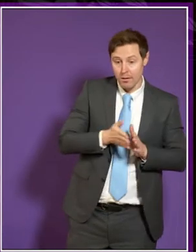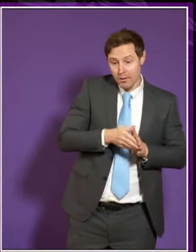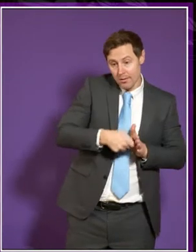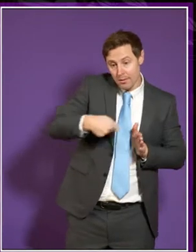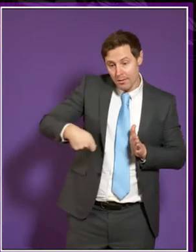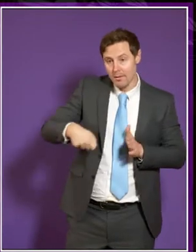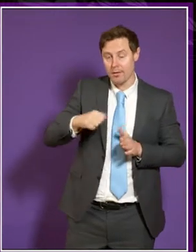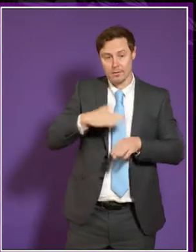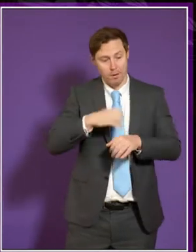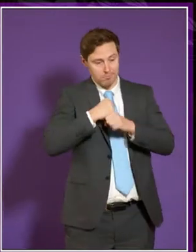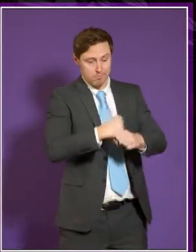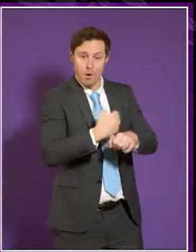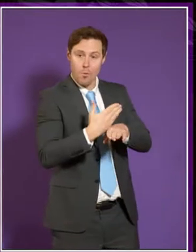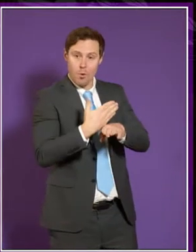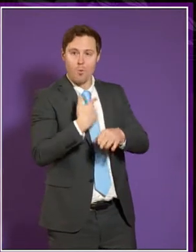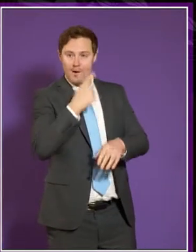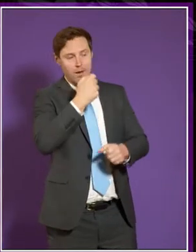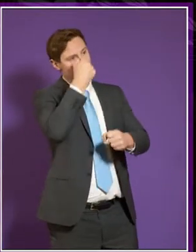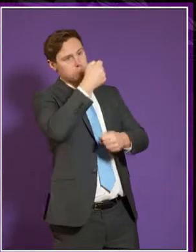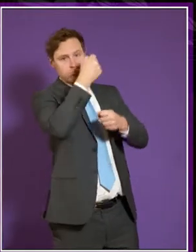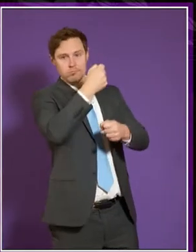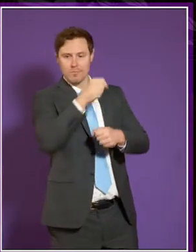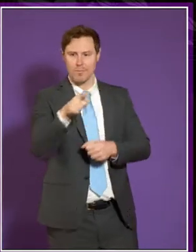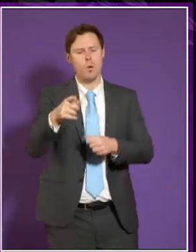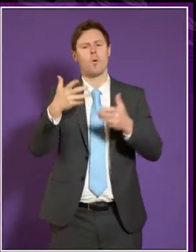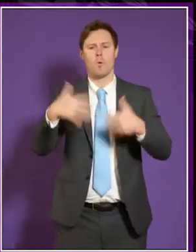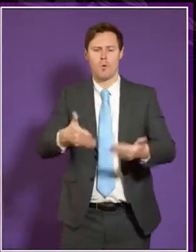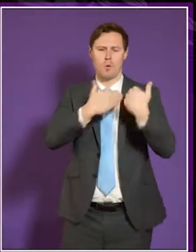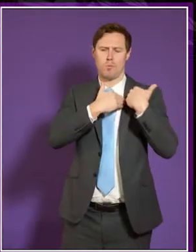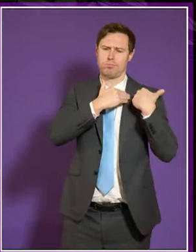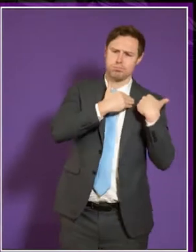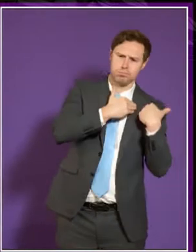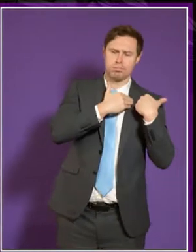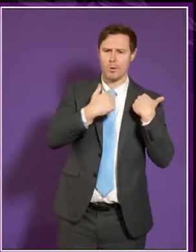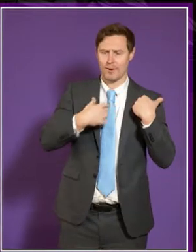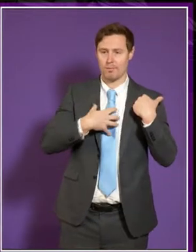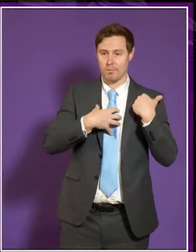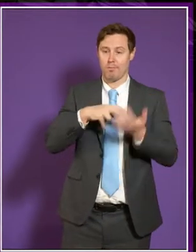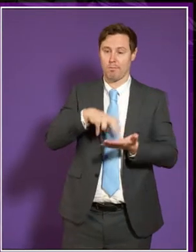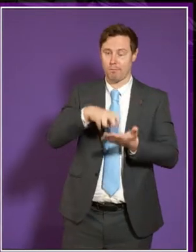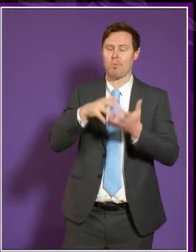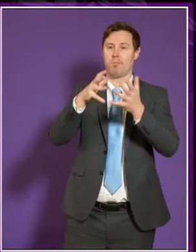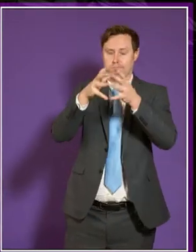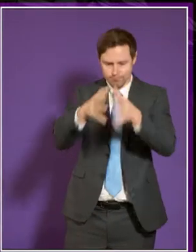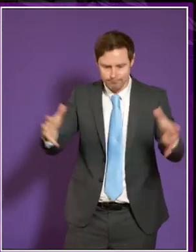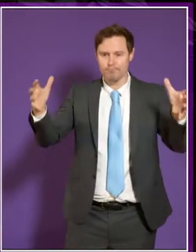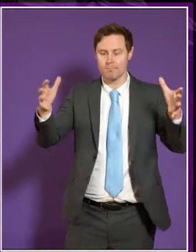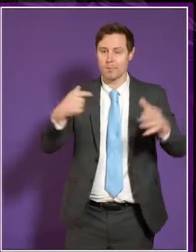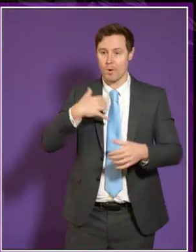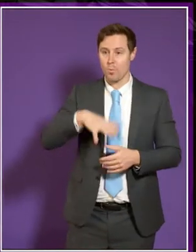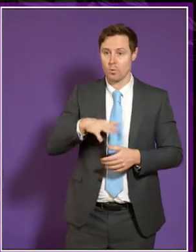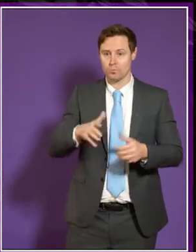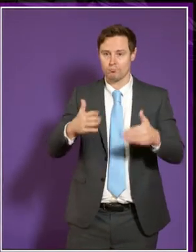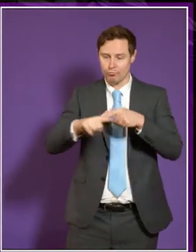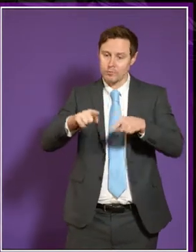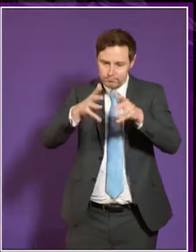devoted to your work on that, because I think it is a big area. We were surprised at just how big it was and we'd like to take that